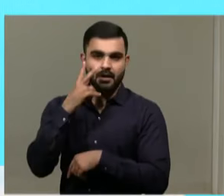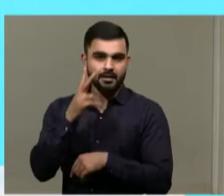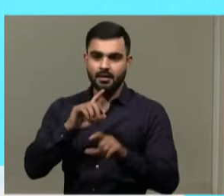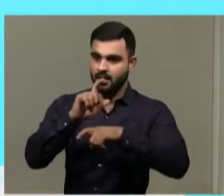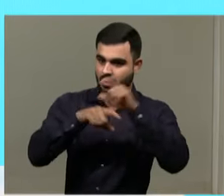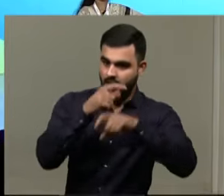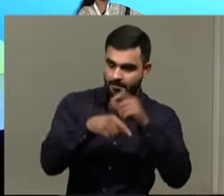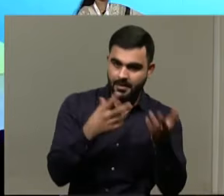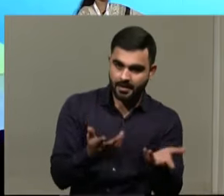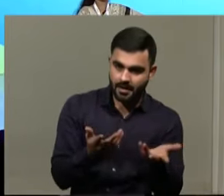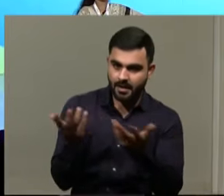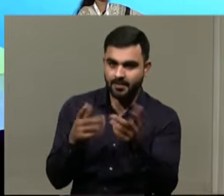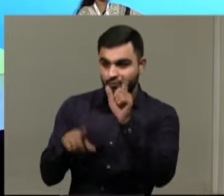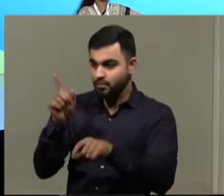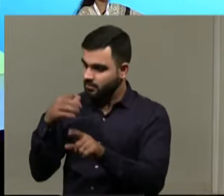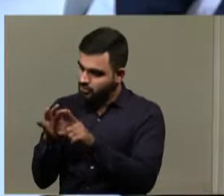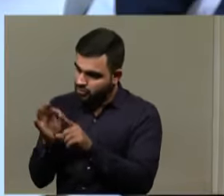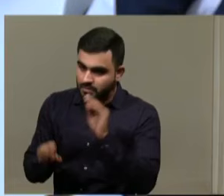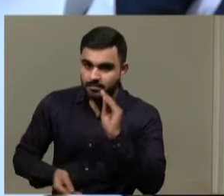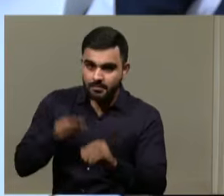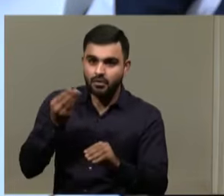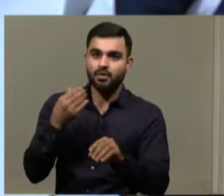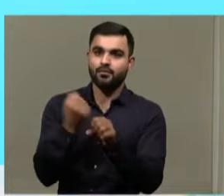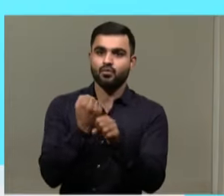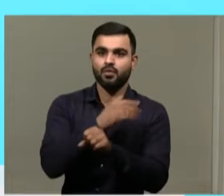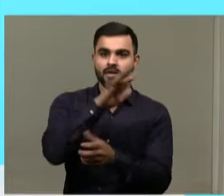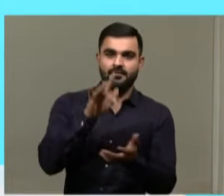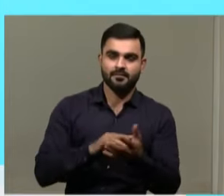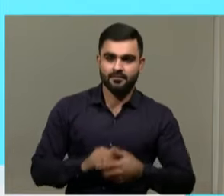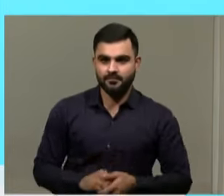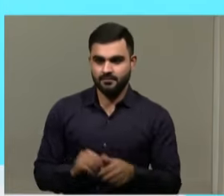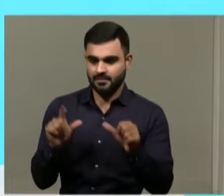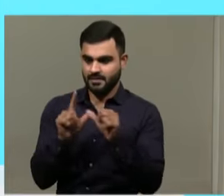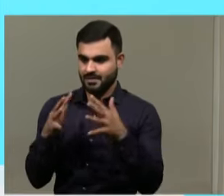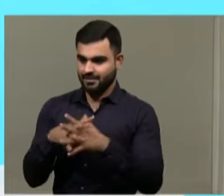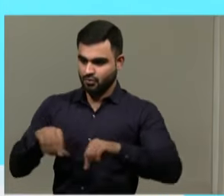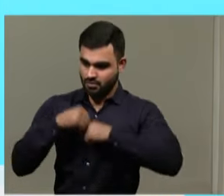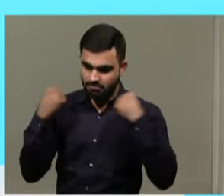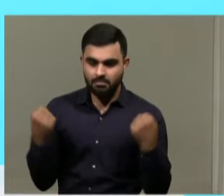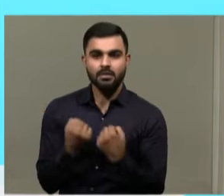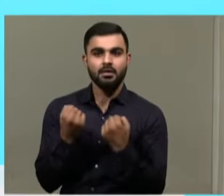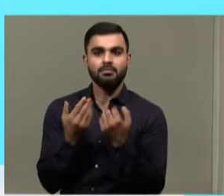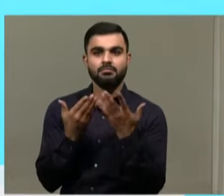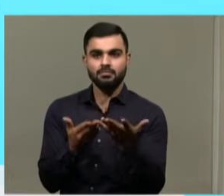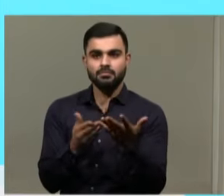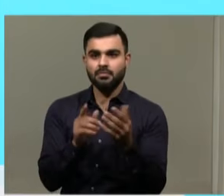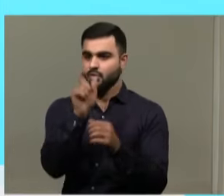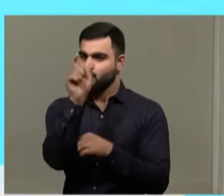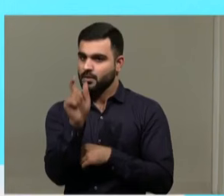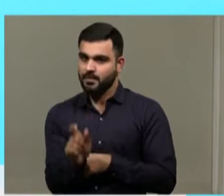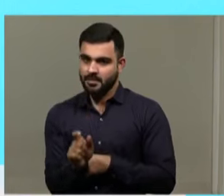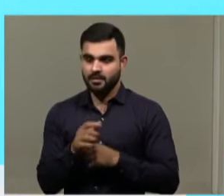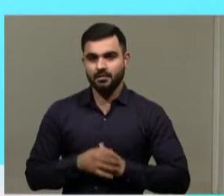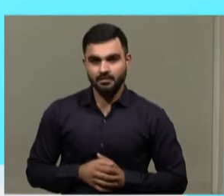corporates and how they should do more in the workplace. A lot of our energy goes on getting your terminologies right.